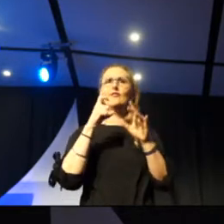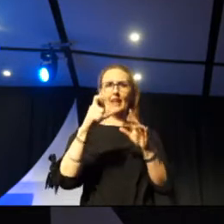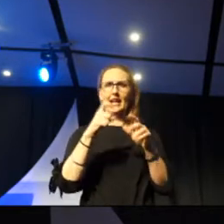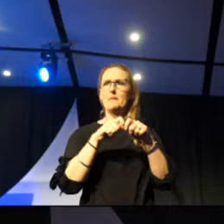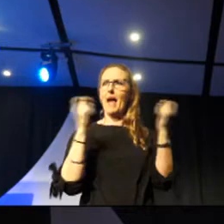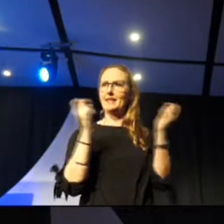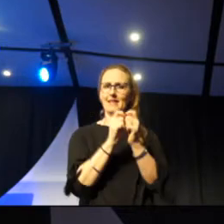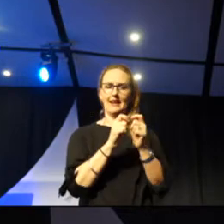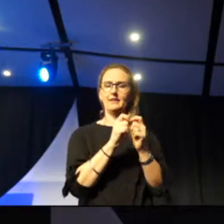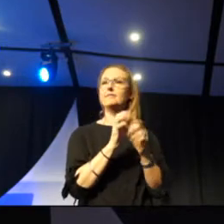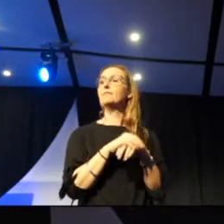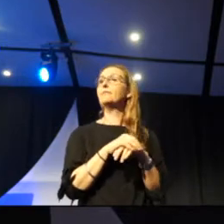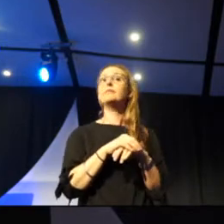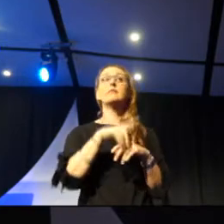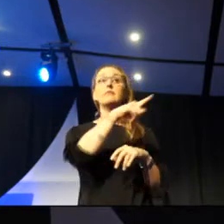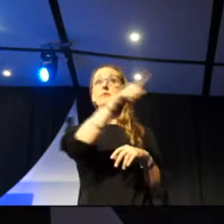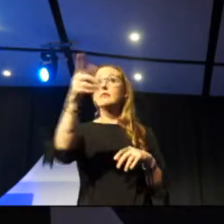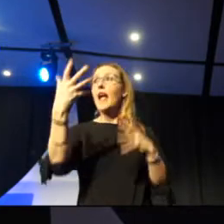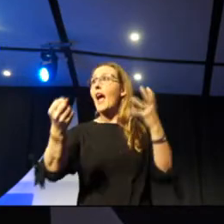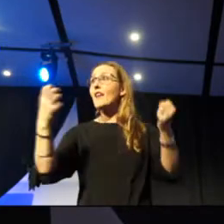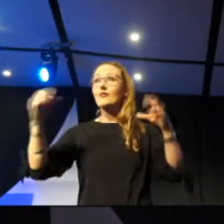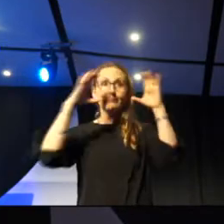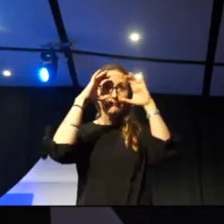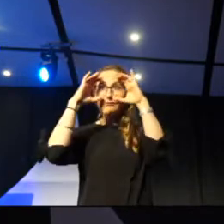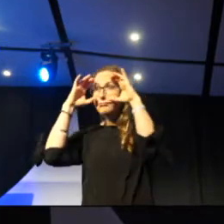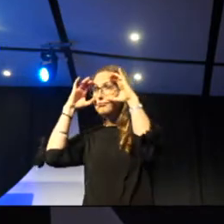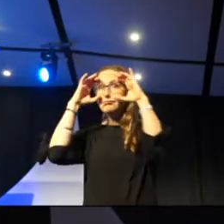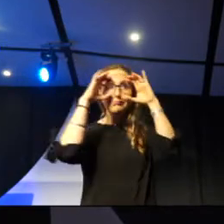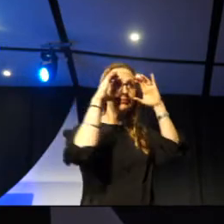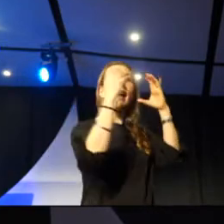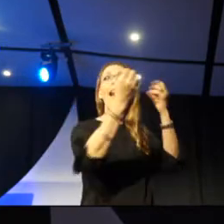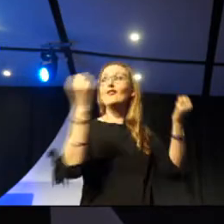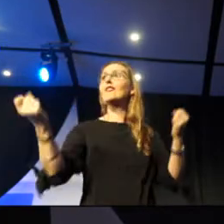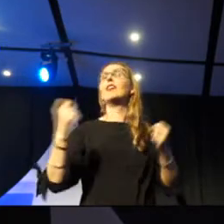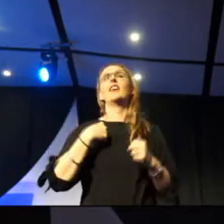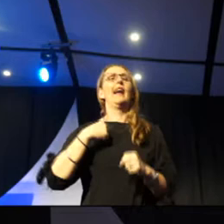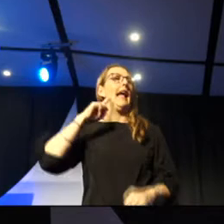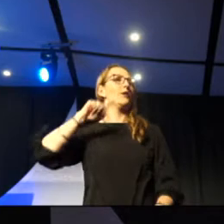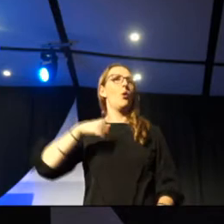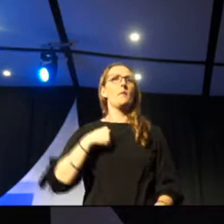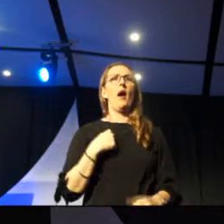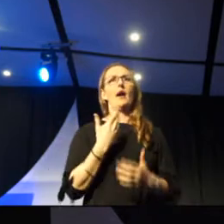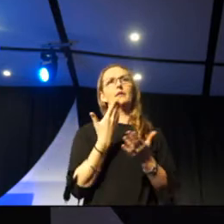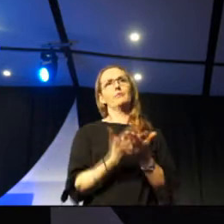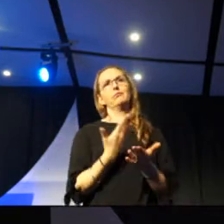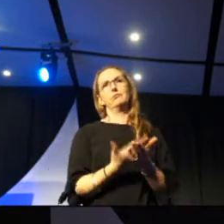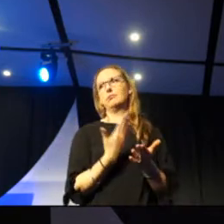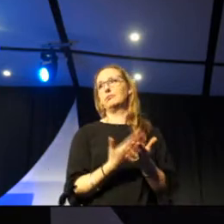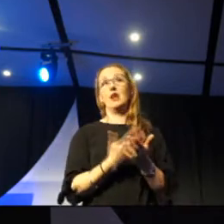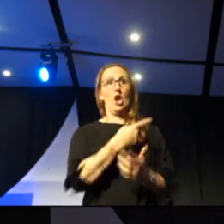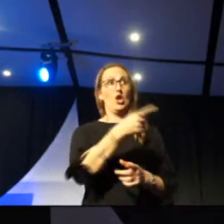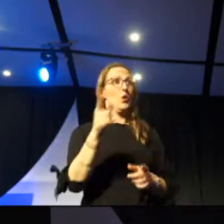headsets and I invite you all to ignore my long and boring talk and put on a headset